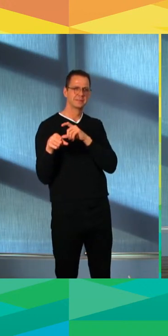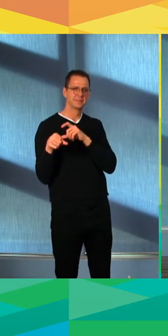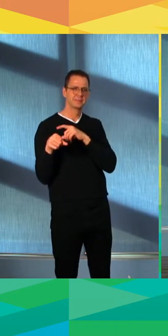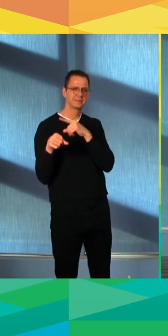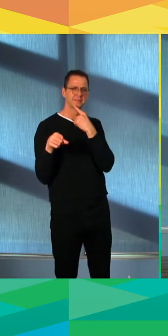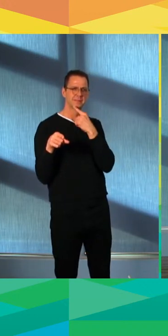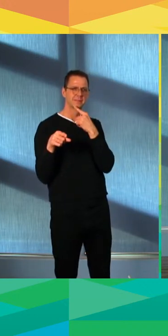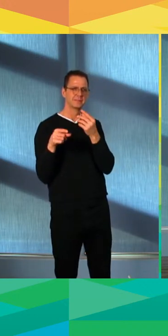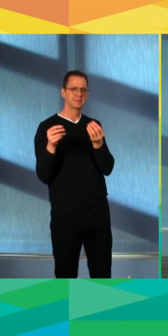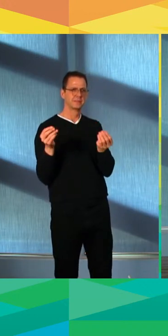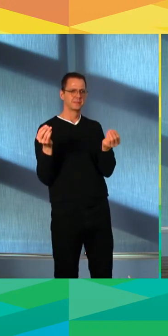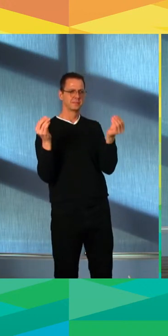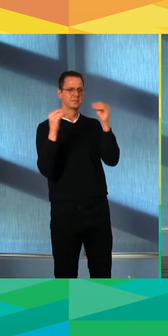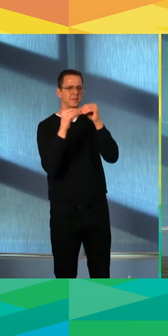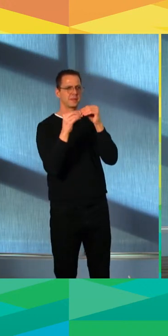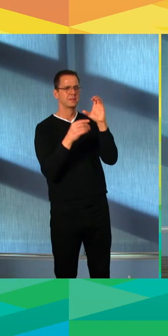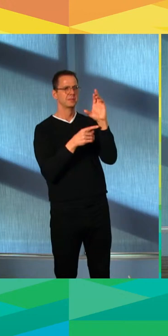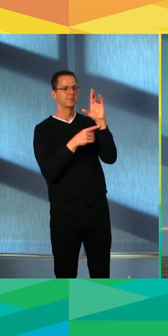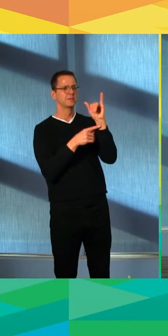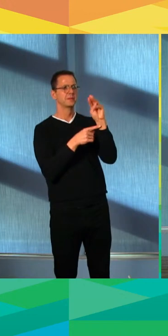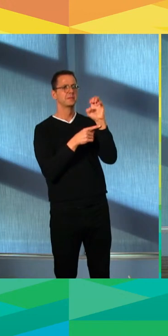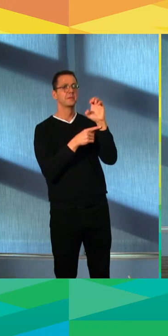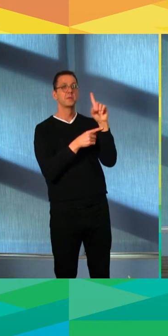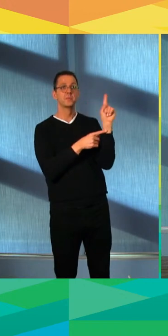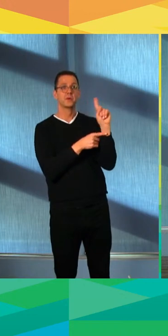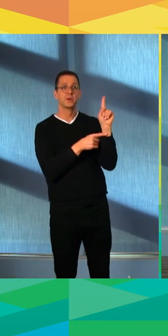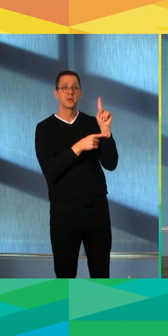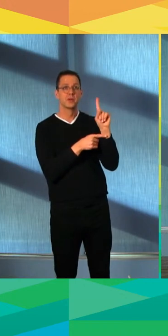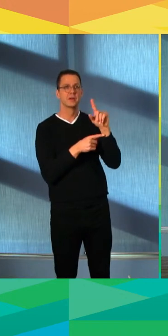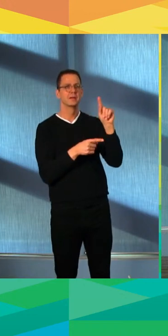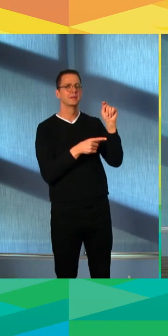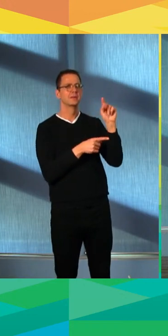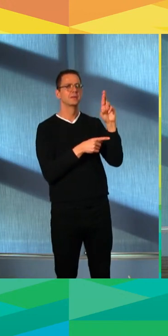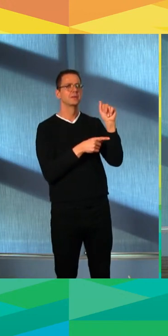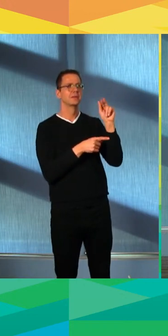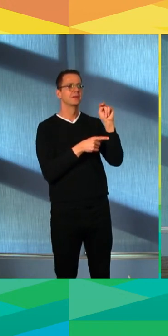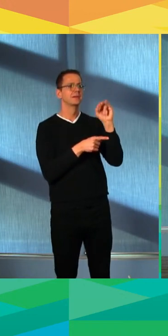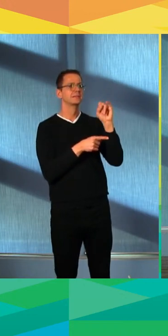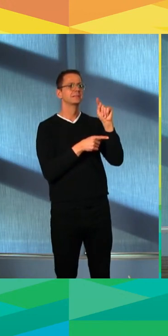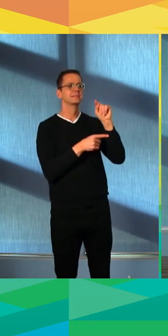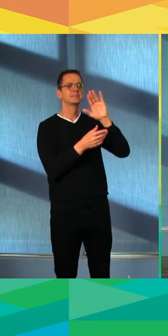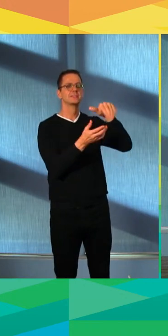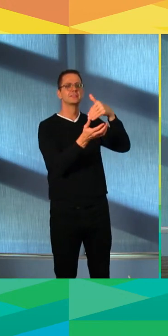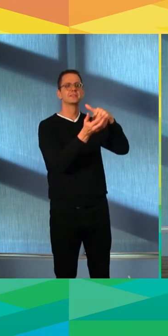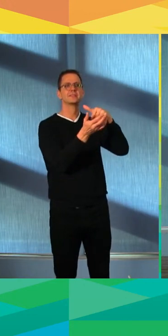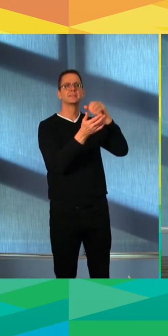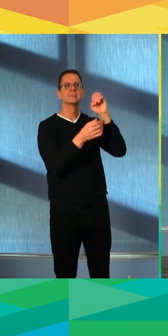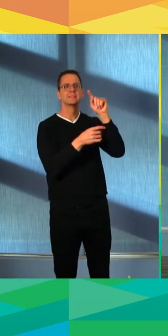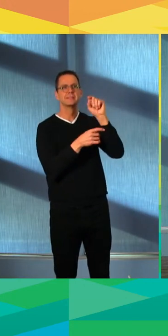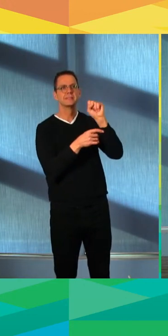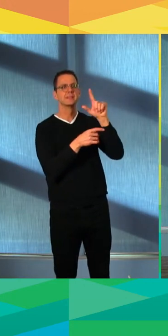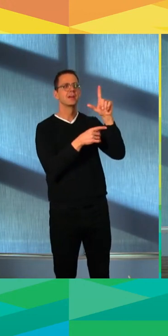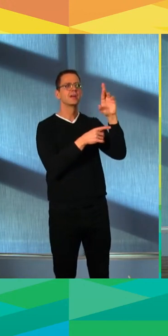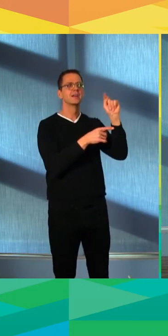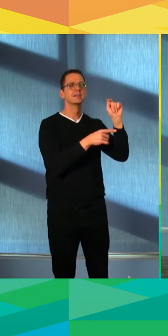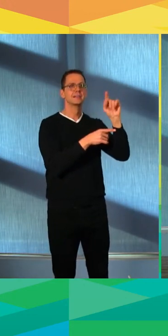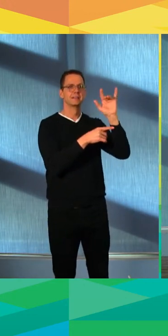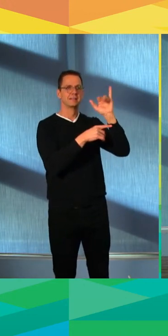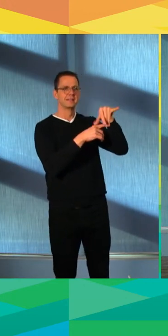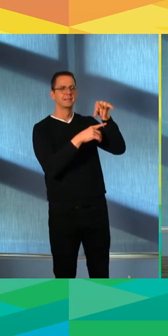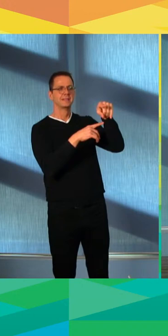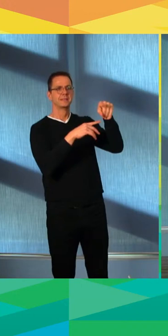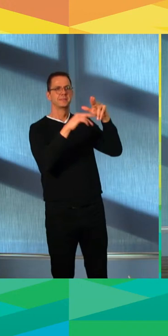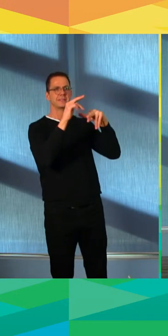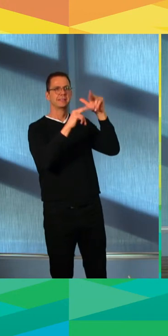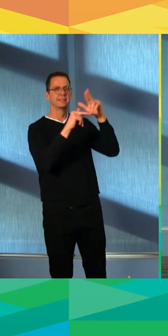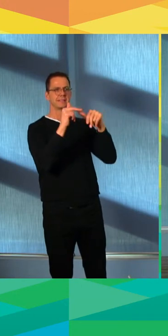transit centres. You guys, you know, increased some of the policing and peace officer presence there. Can you talk